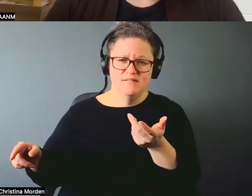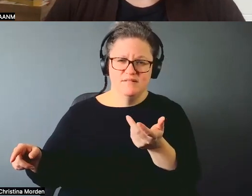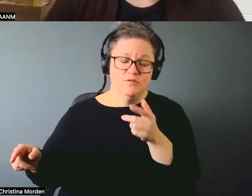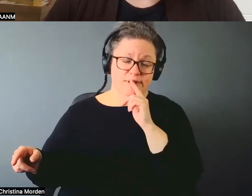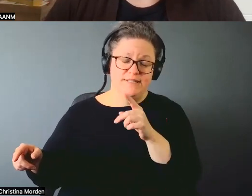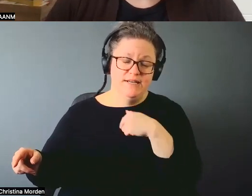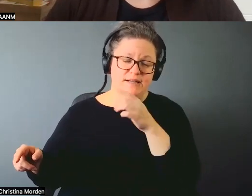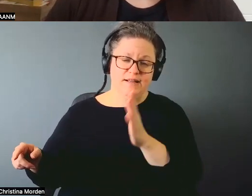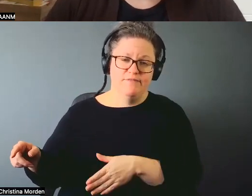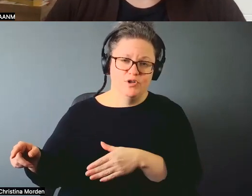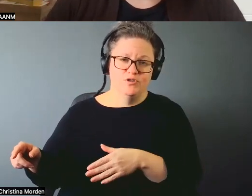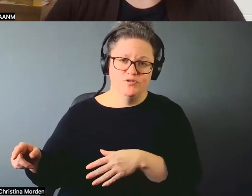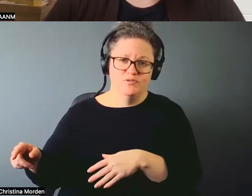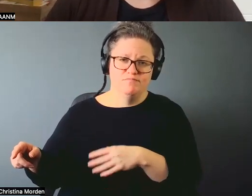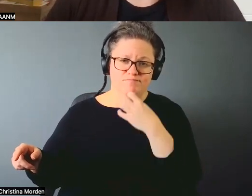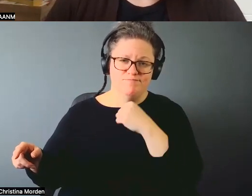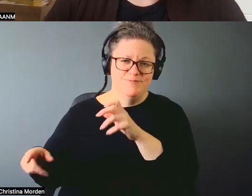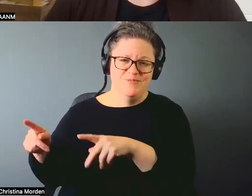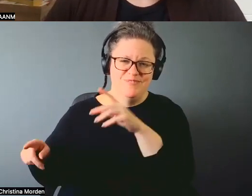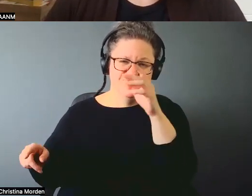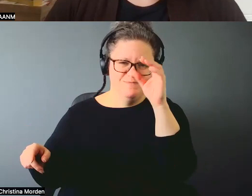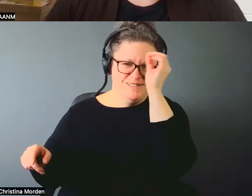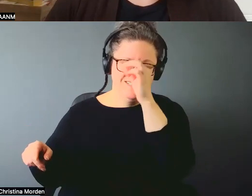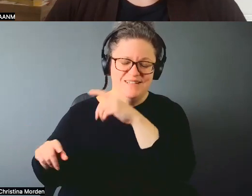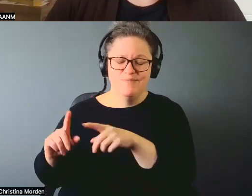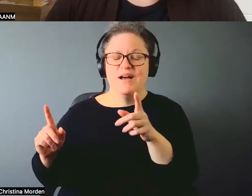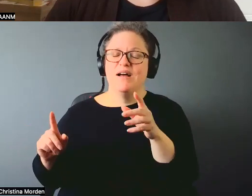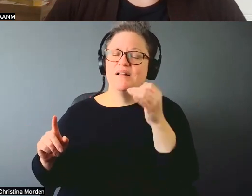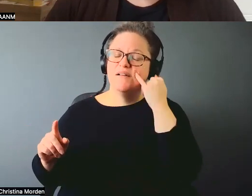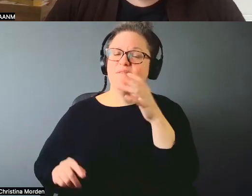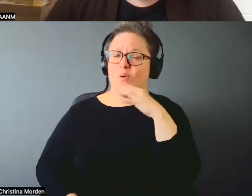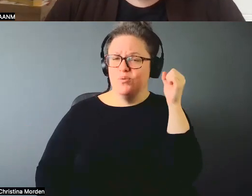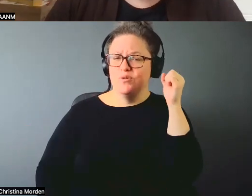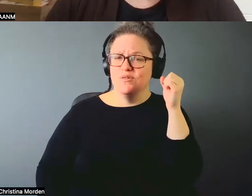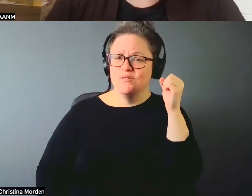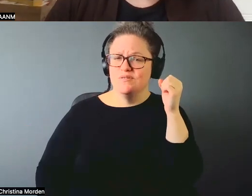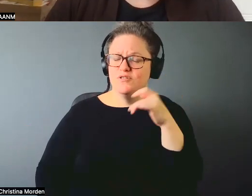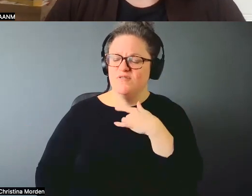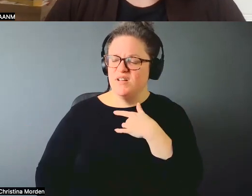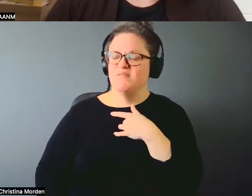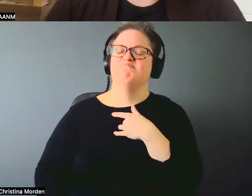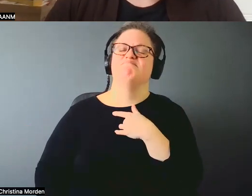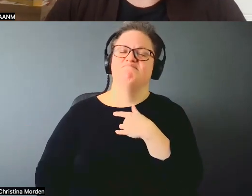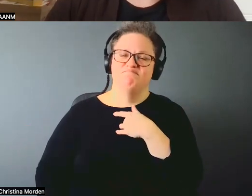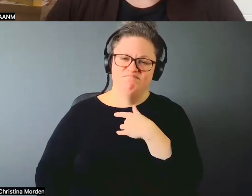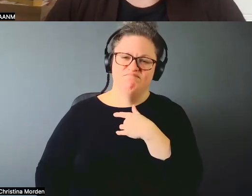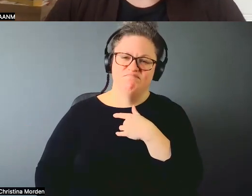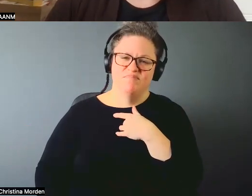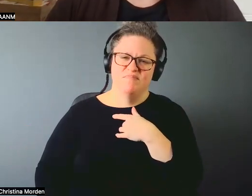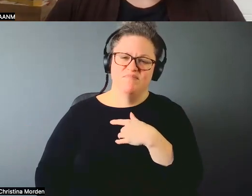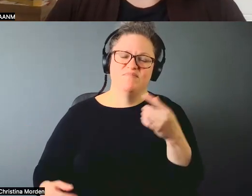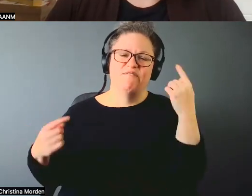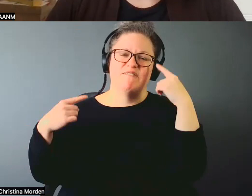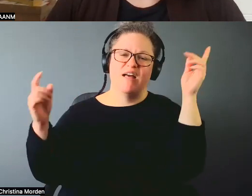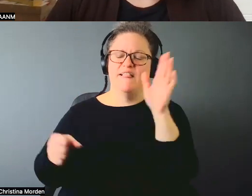women say that, you know, that, that they, they did spend many years in their life worried about what